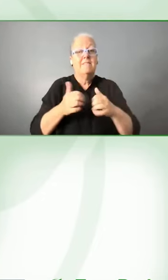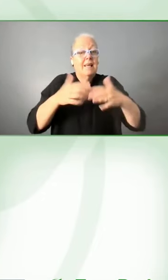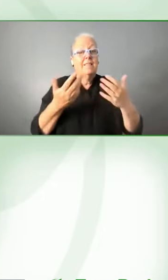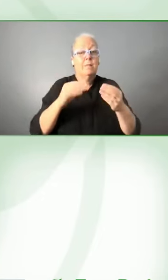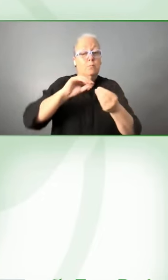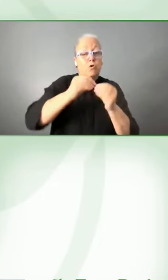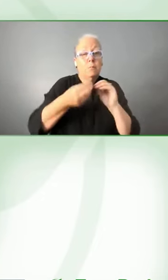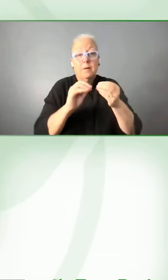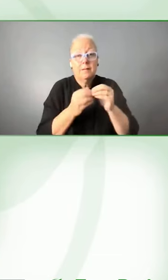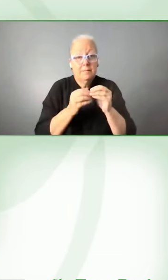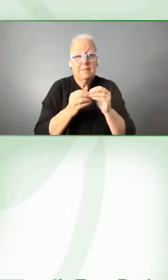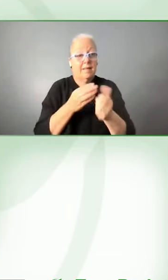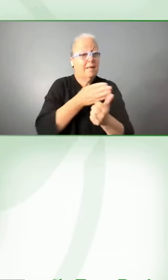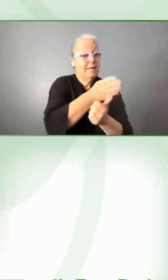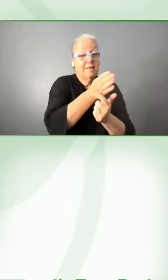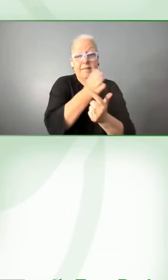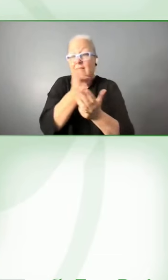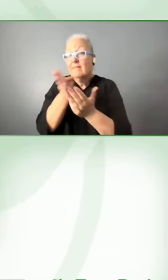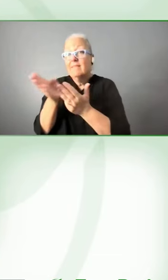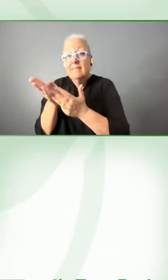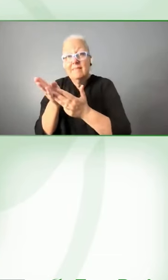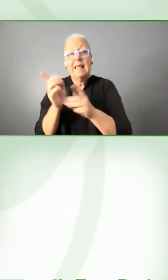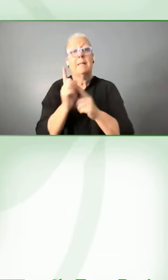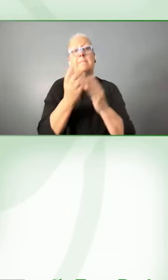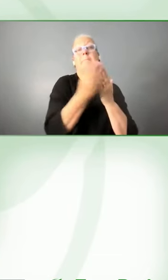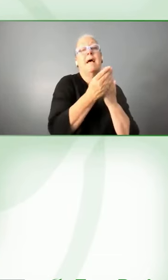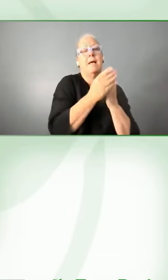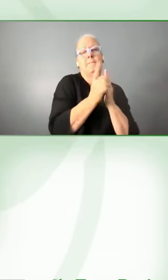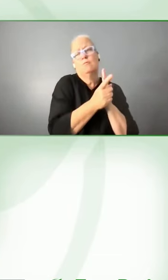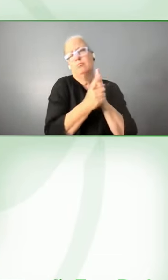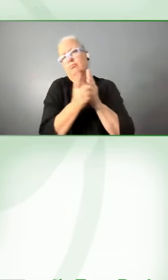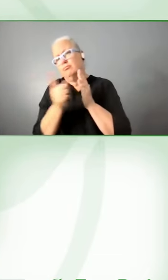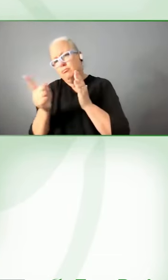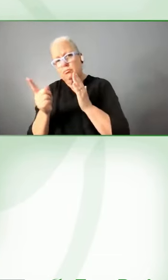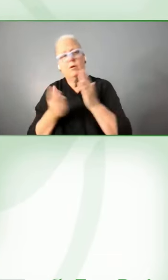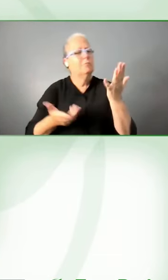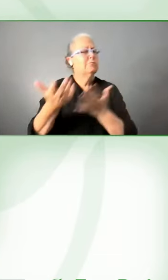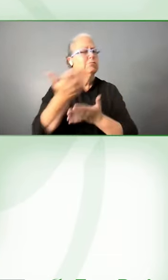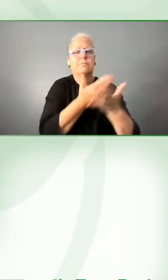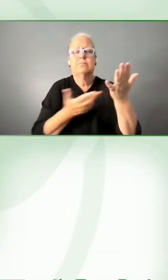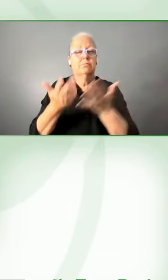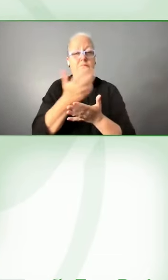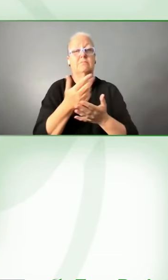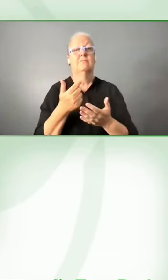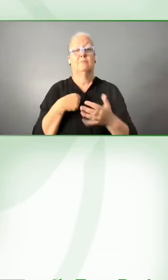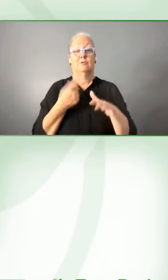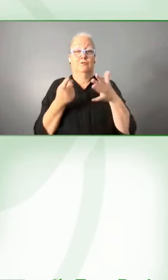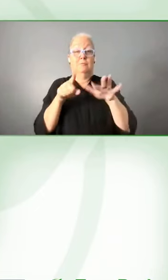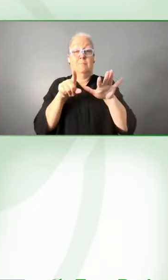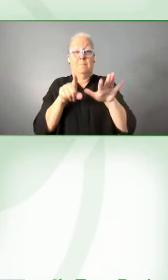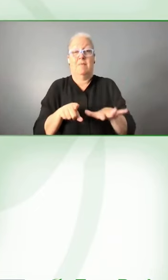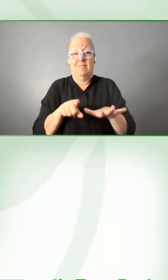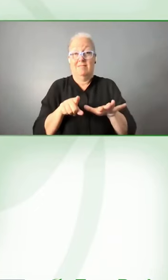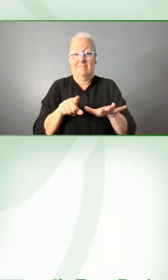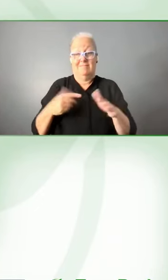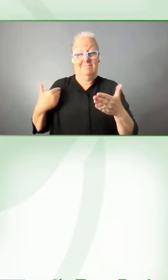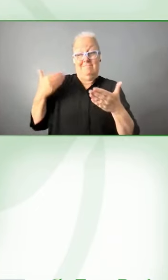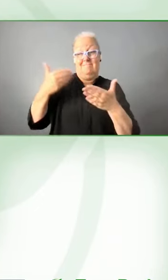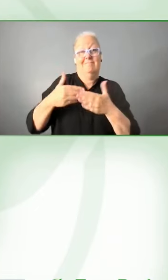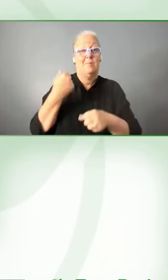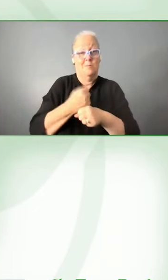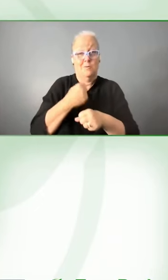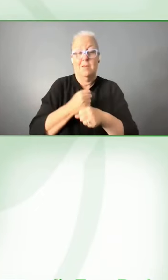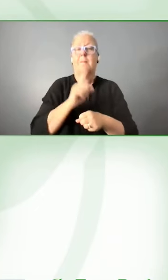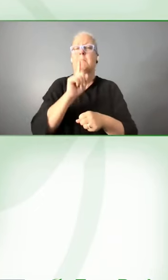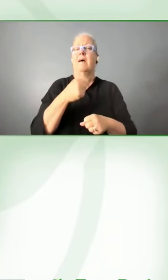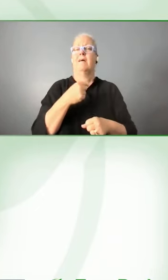different industries so I've been in that role for for six months and it's a three-year role and I'm really pleased that one of the